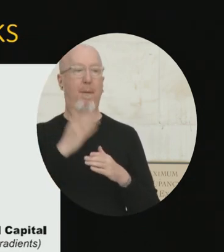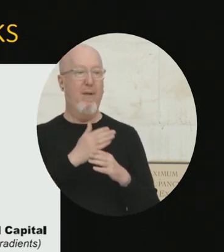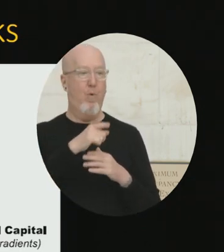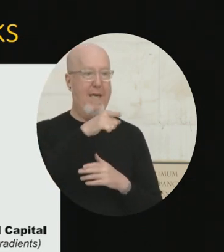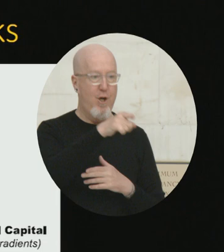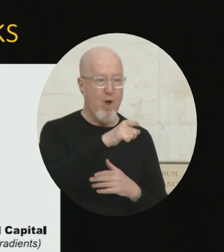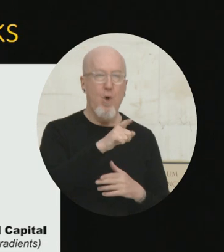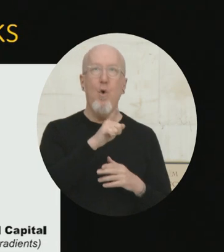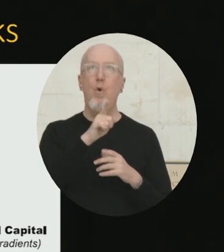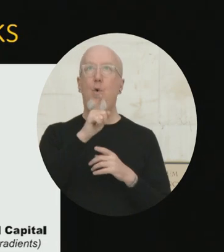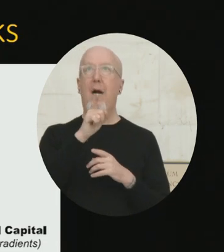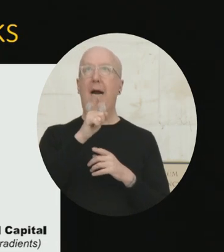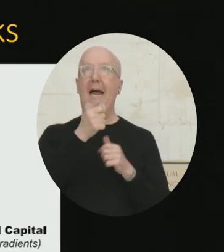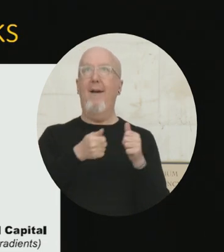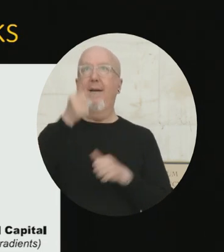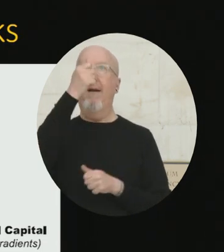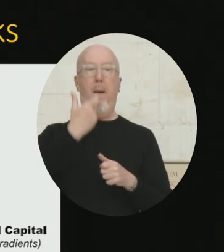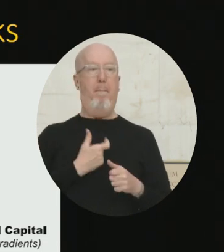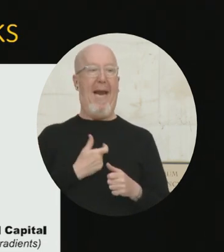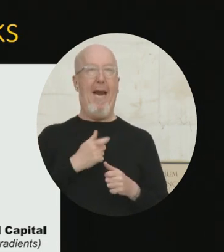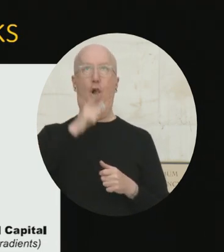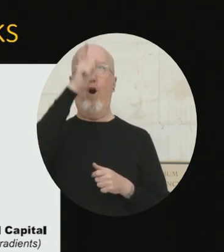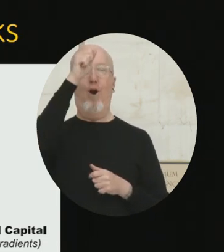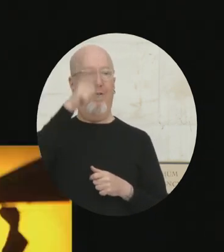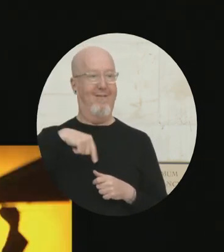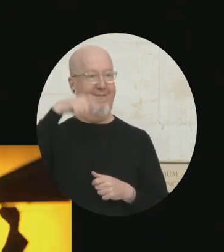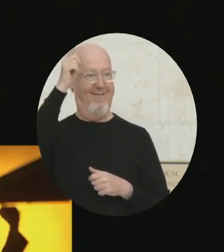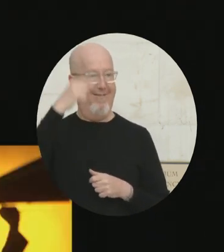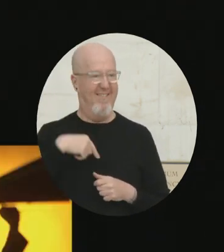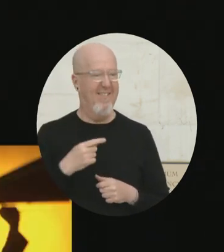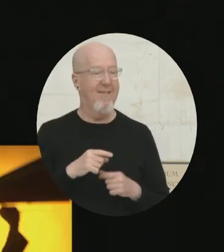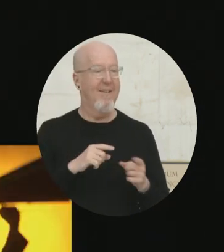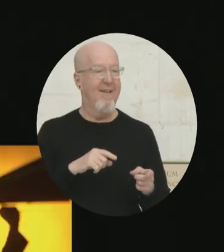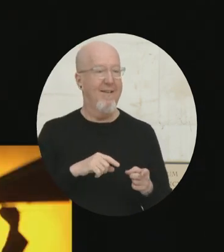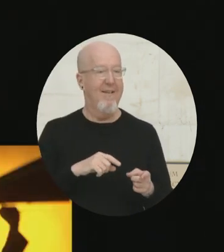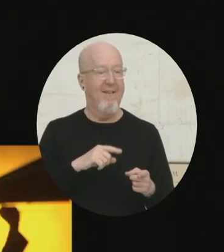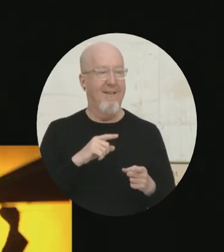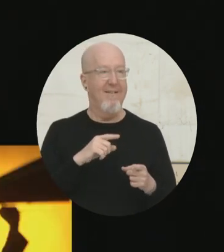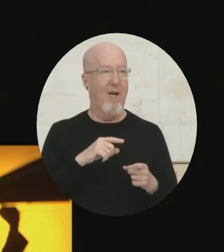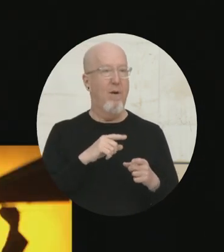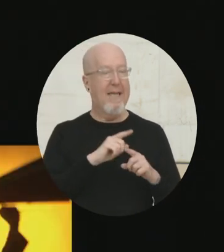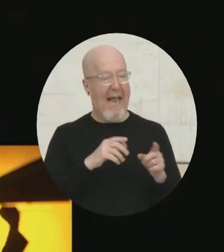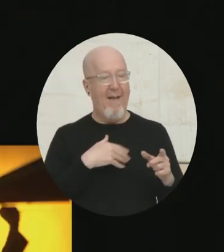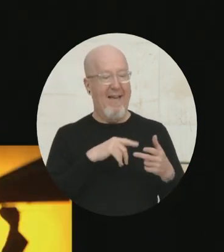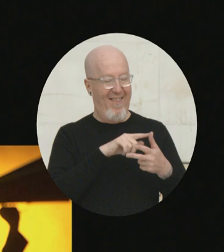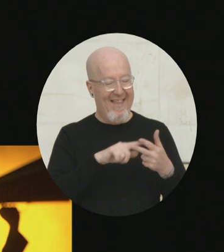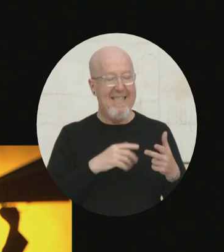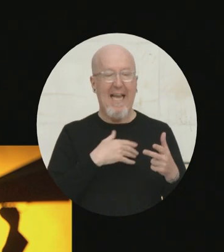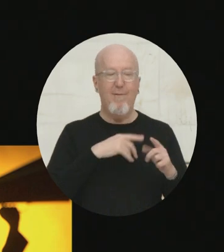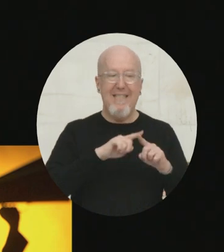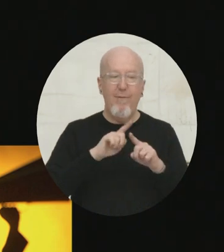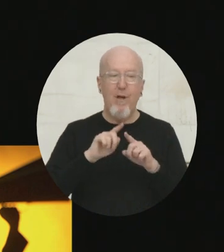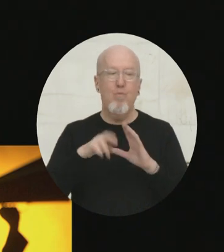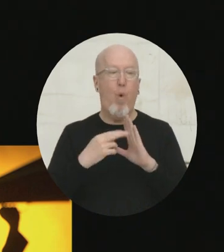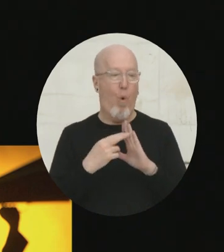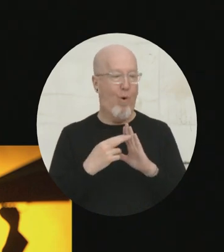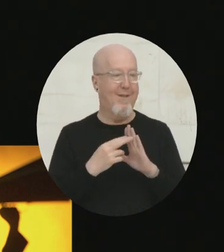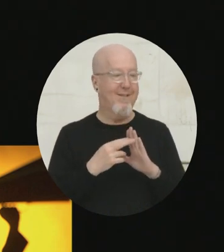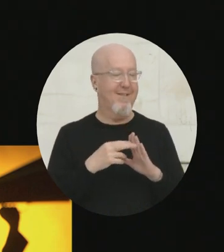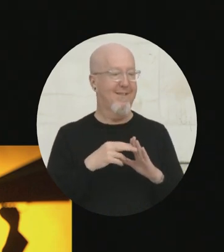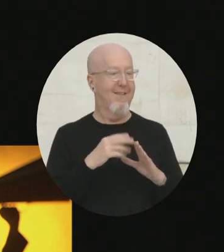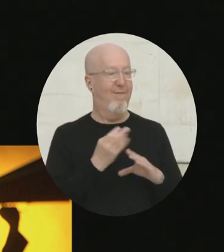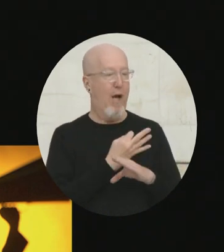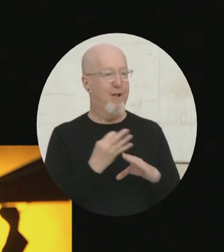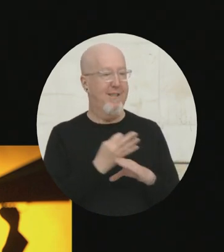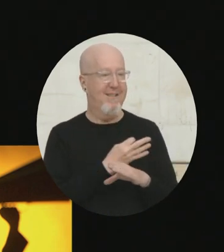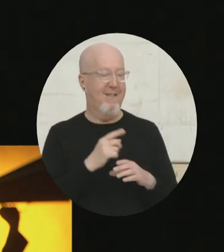types of ties play different roles in this disaster space as bad things happen to us. The first choice that we have to make